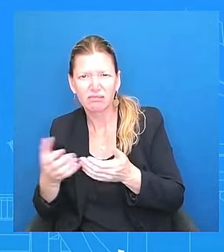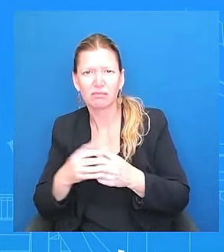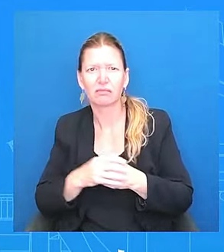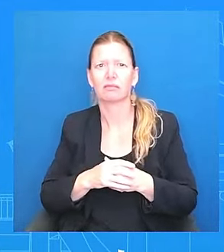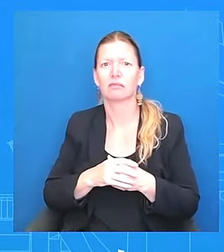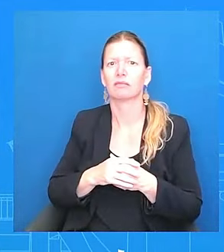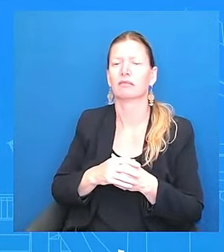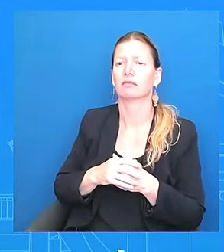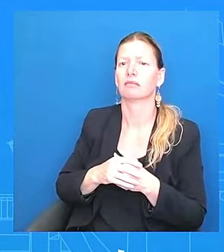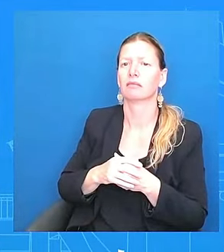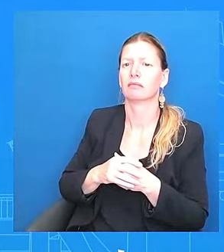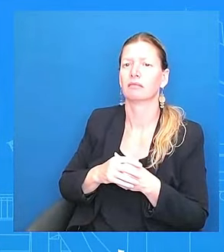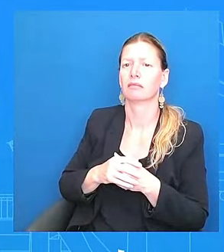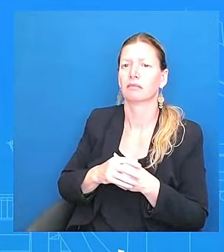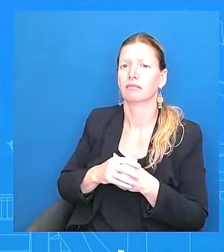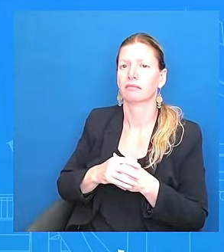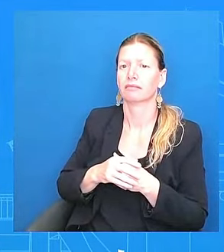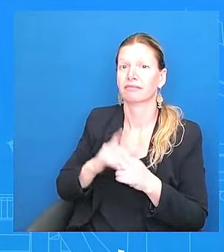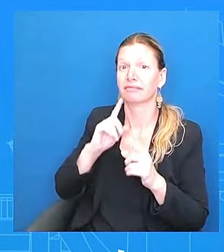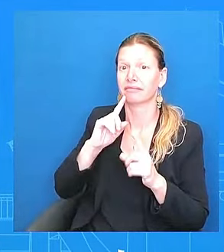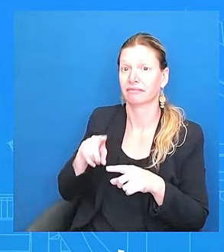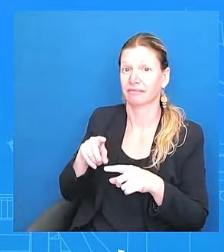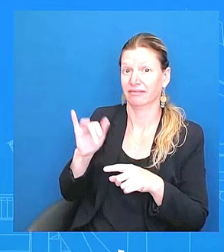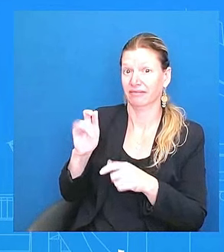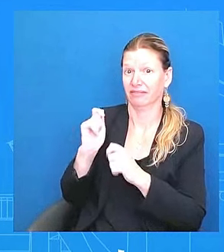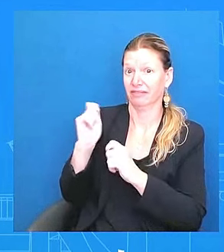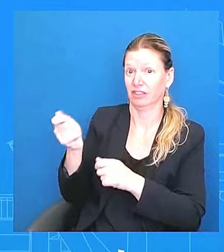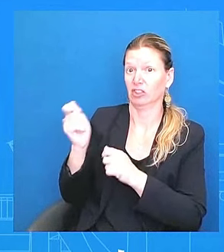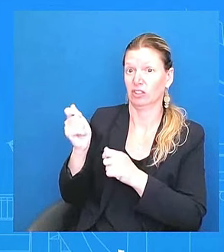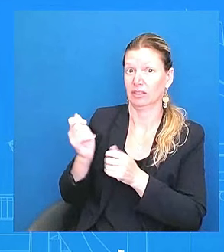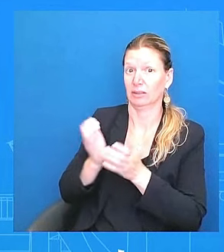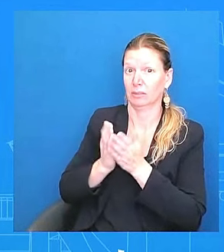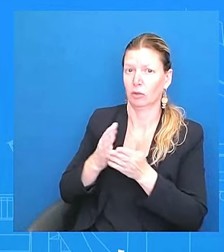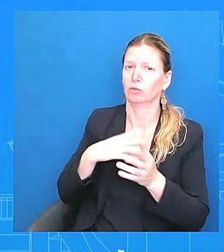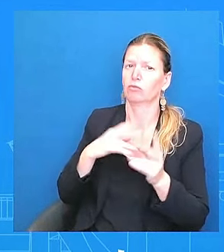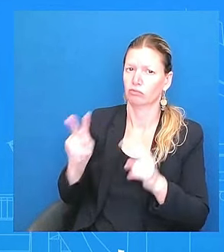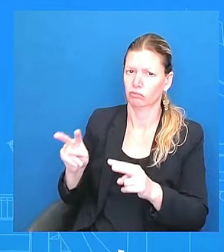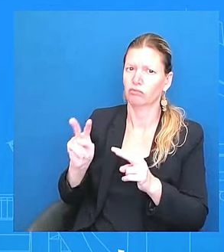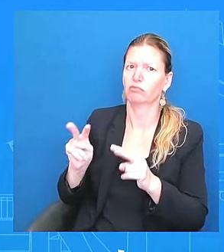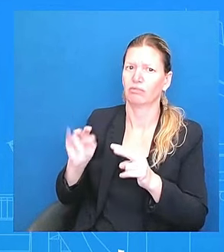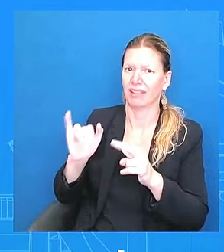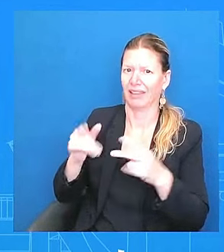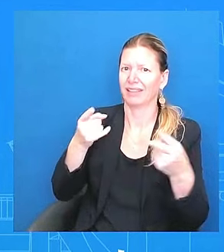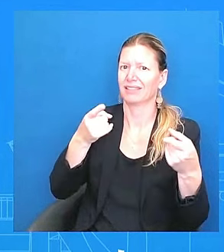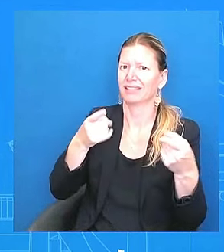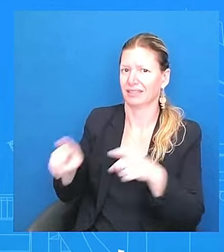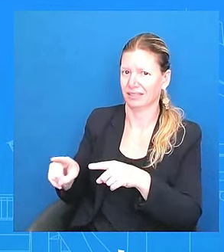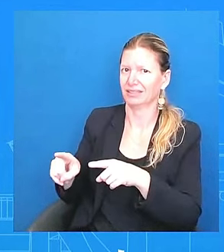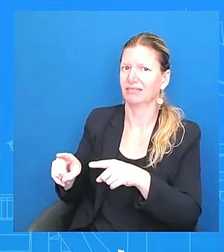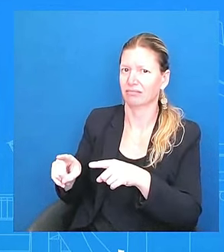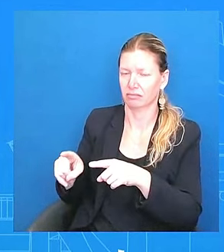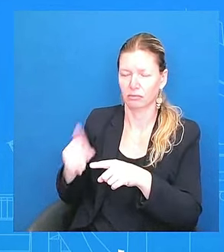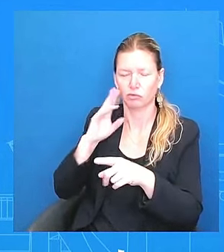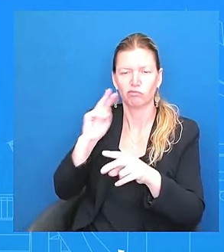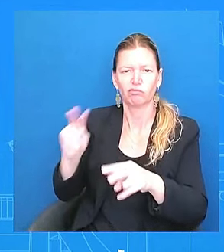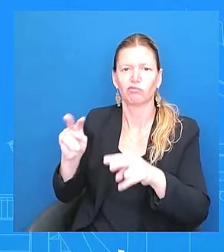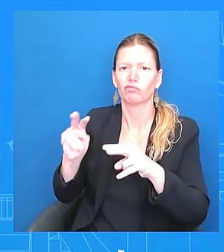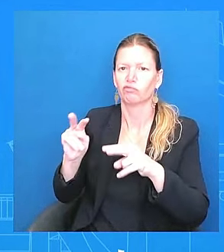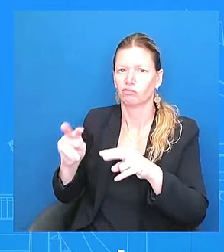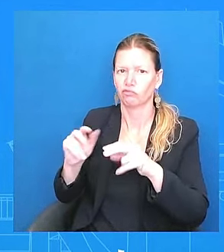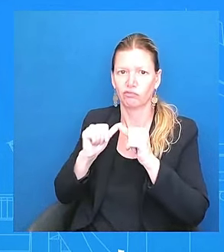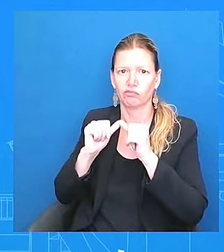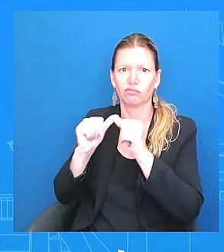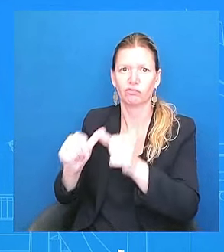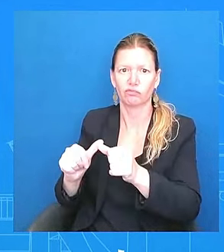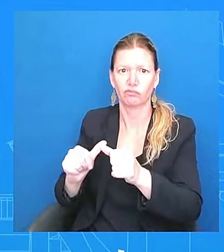monitoring the incident. So we're going to continue to do that. And as far as any bilateral meetings, I don't have anything to